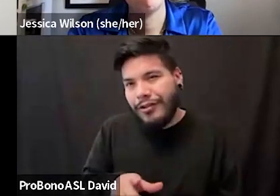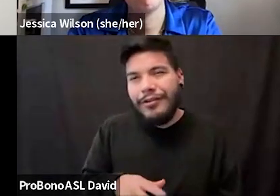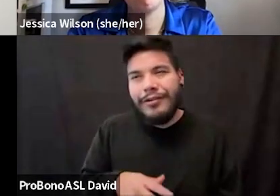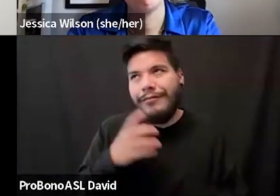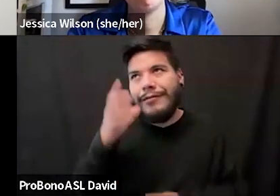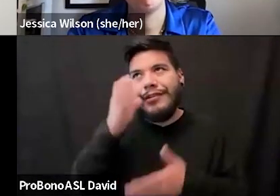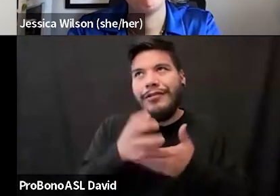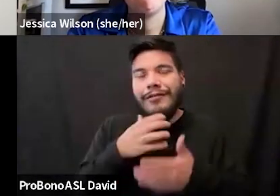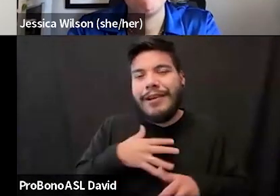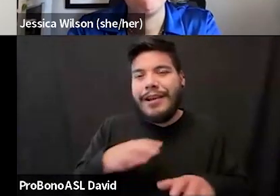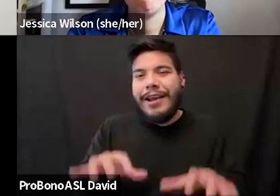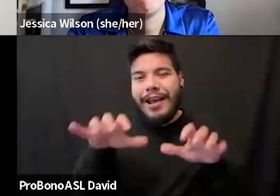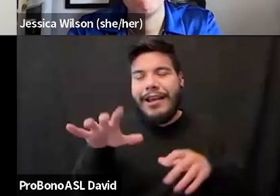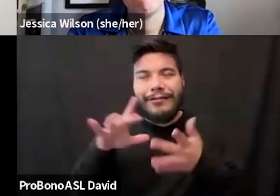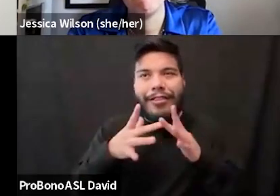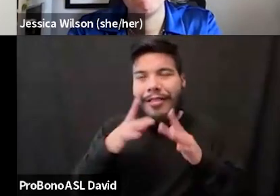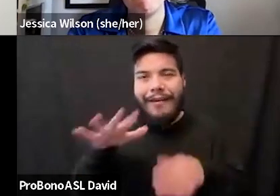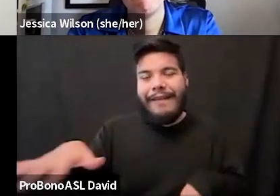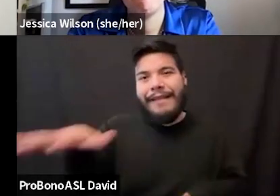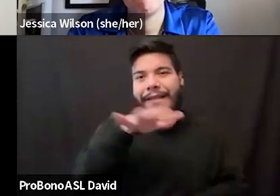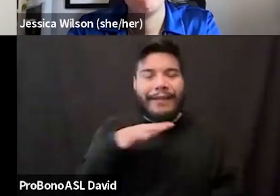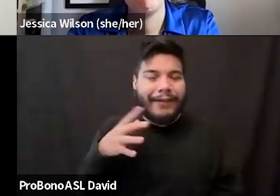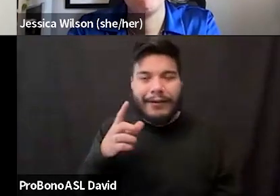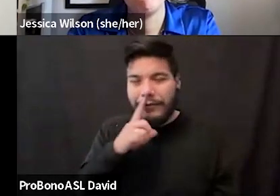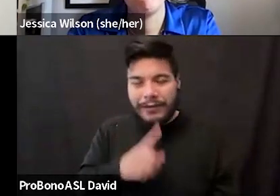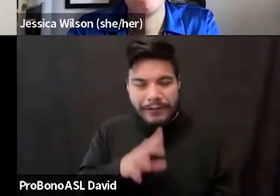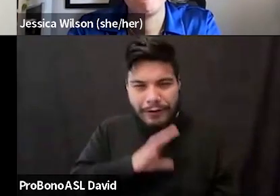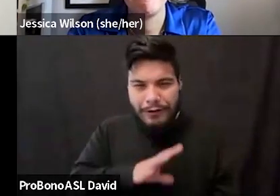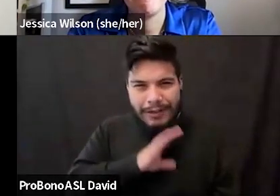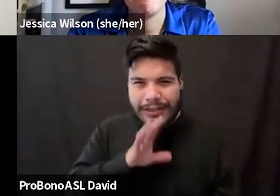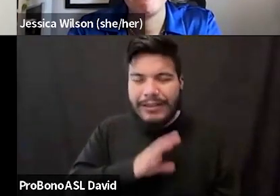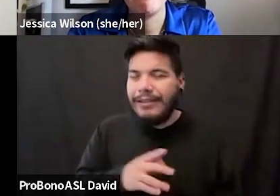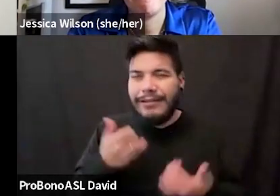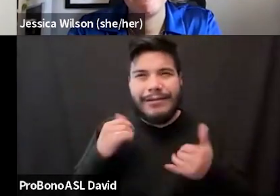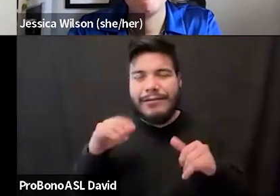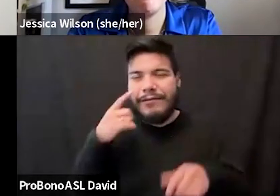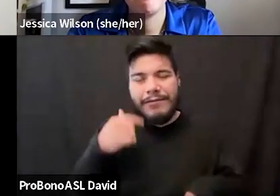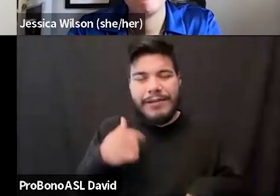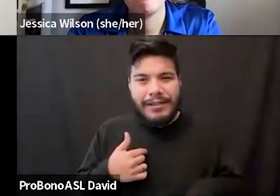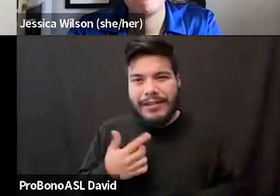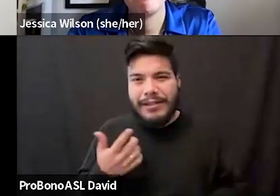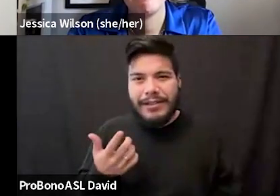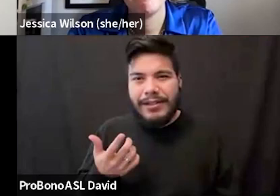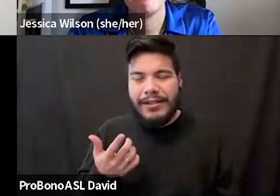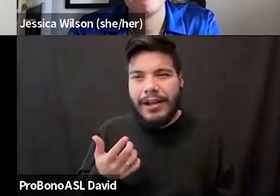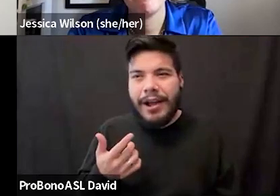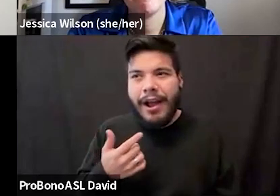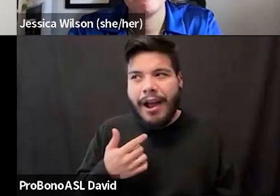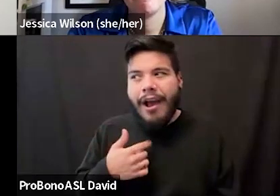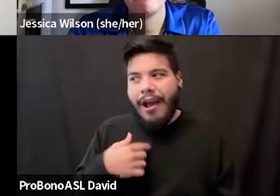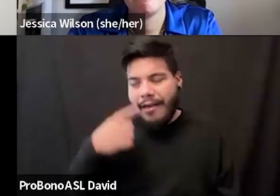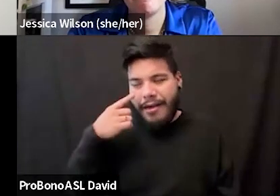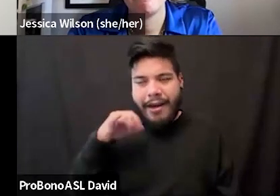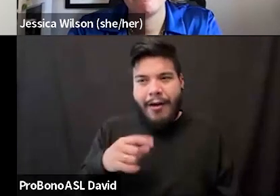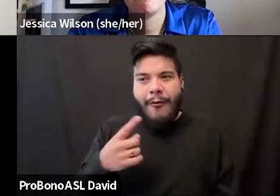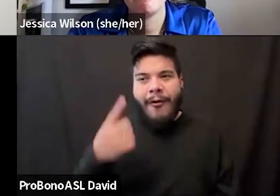all over the internet. Uh, it's very frustrating still, of course, for me. And, you know, I think that's really one of the